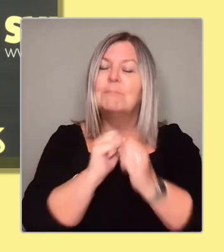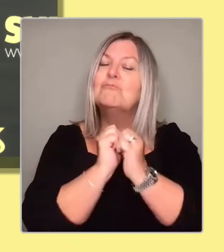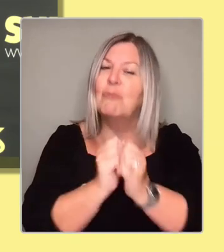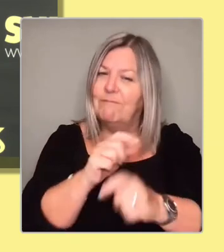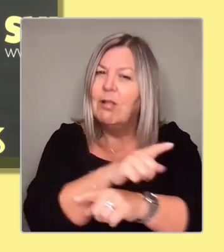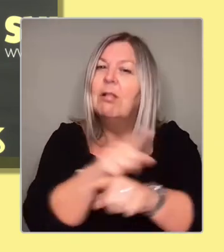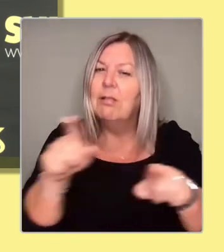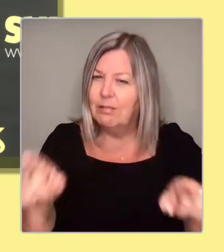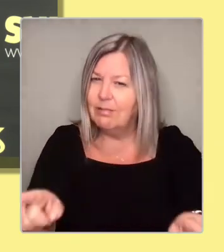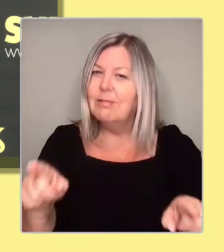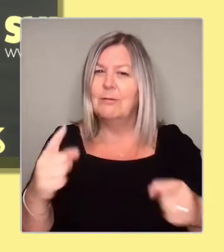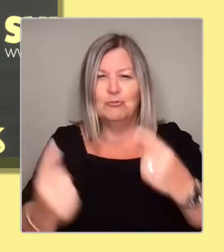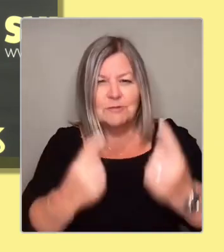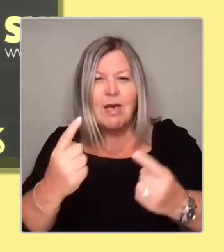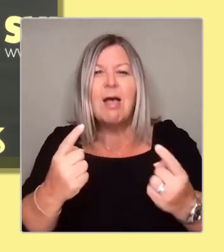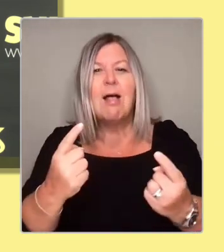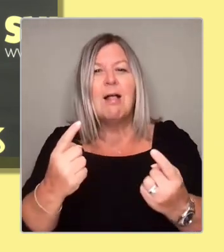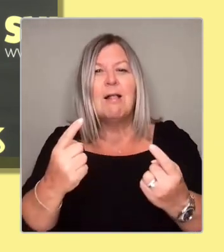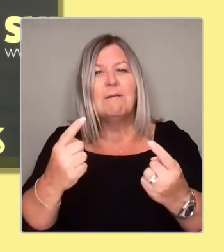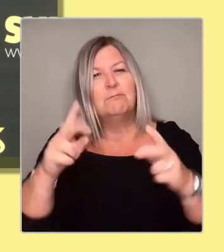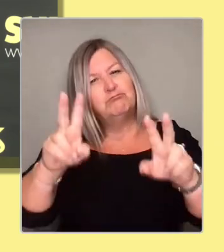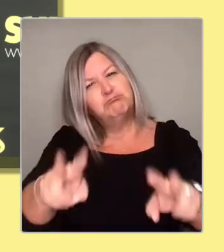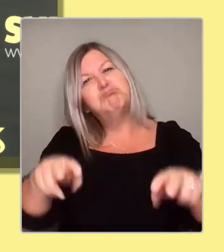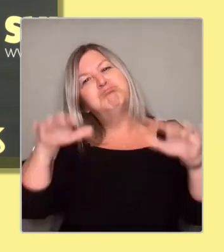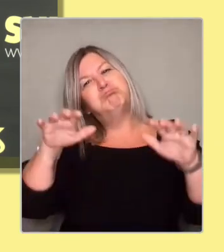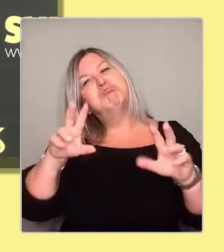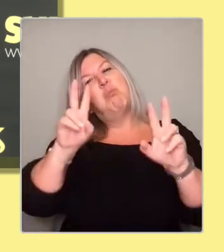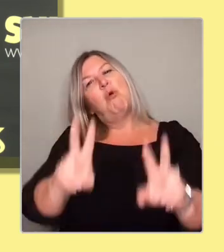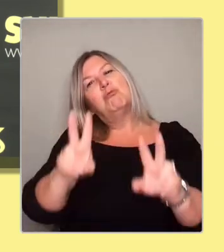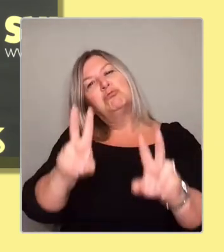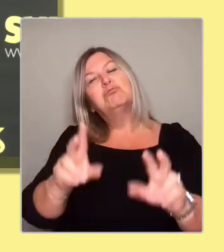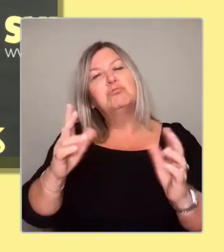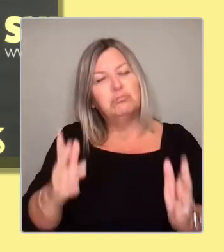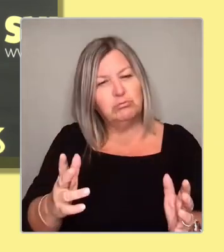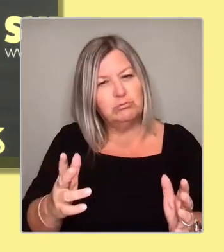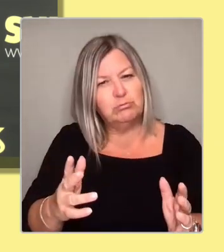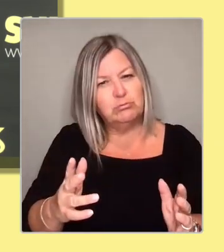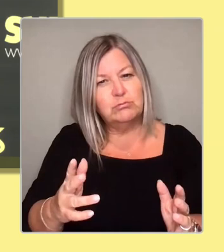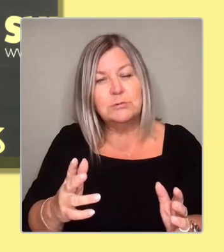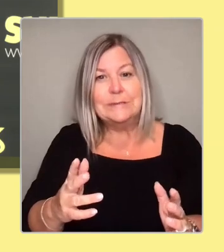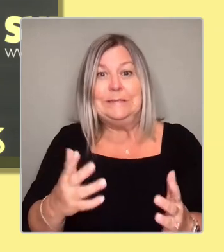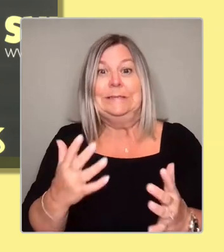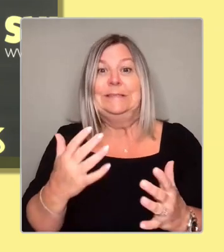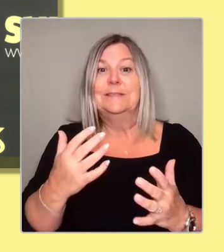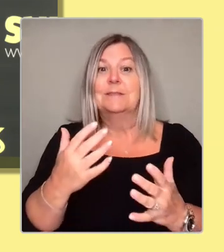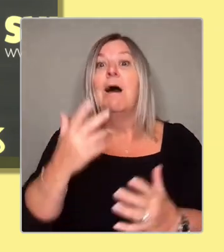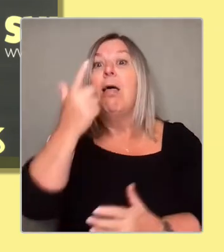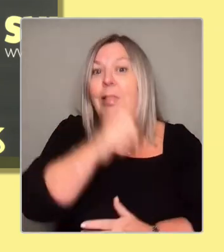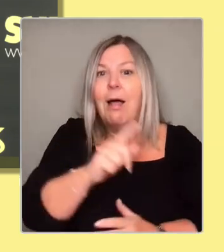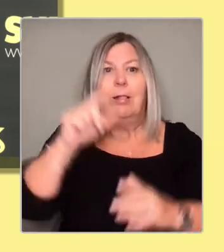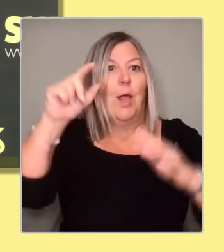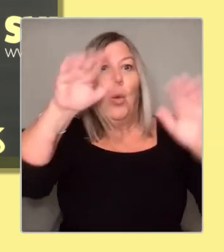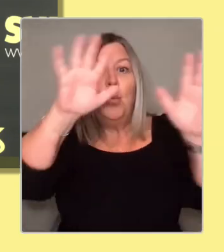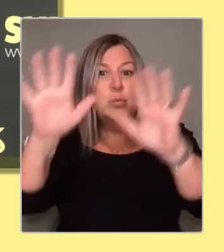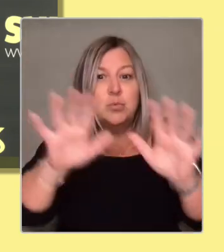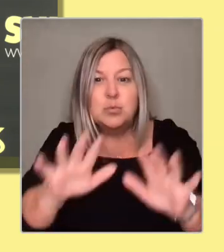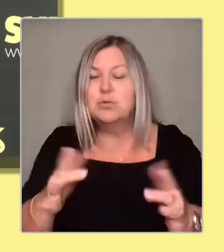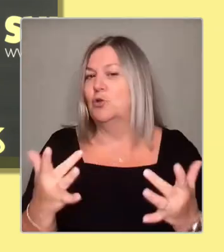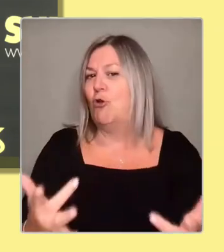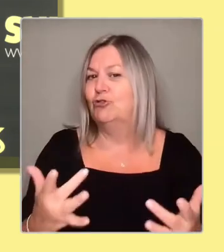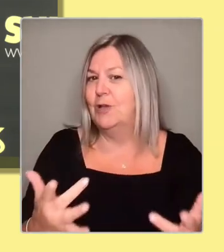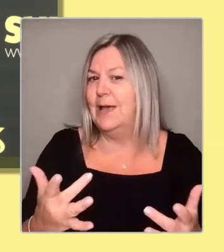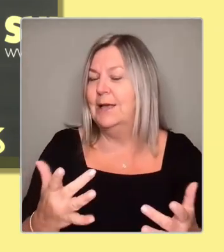time to come here tonight. It's not, we're not snowing yet, we're not snowed yet, but it is cold out there